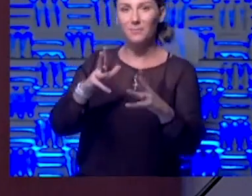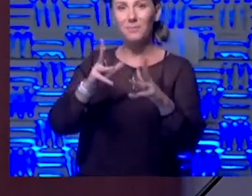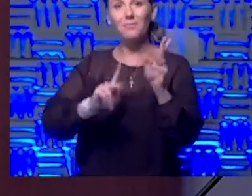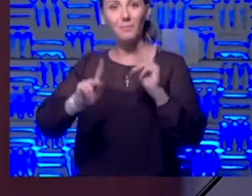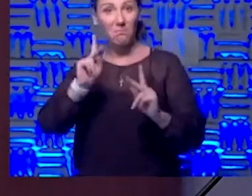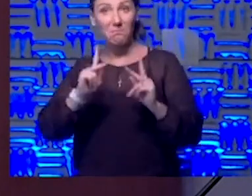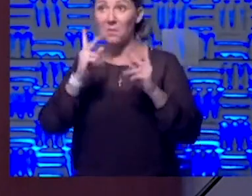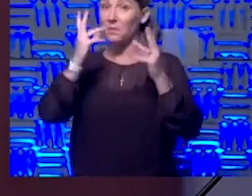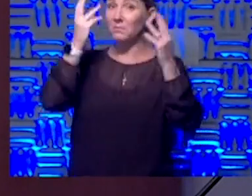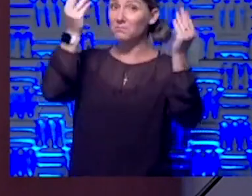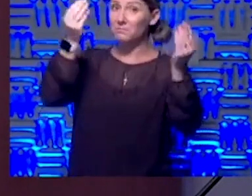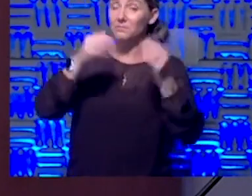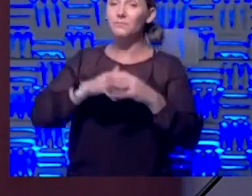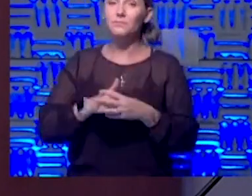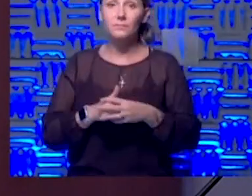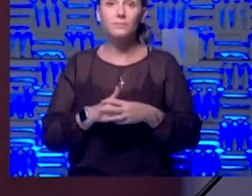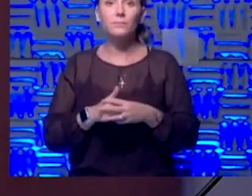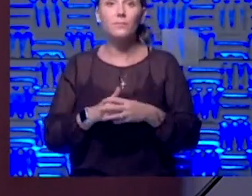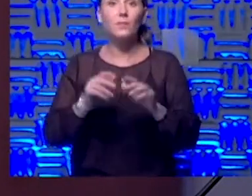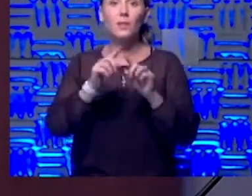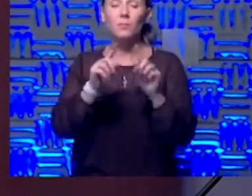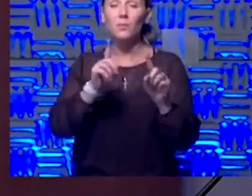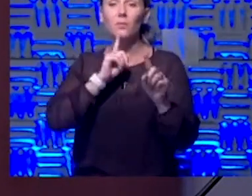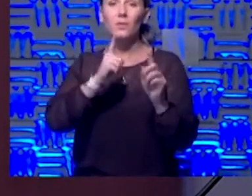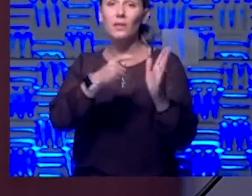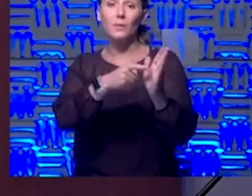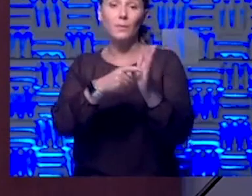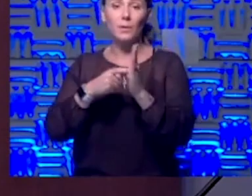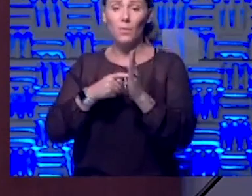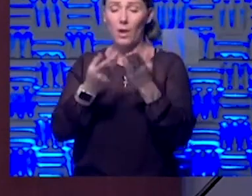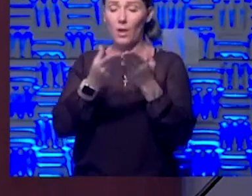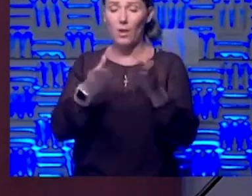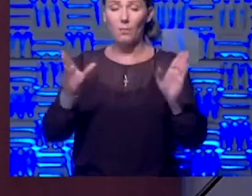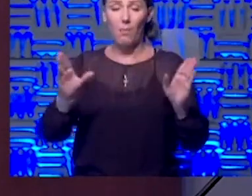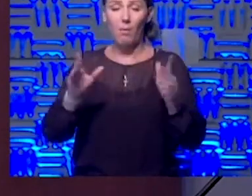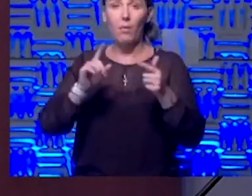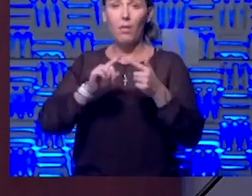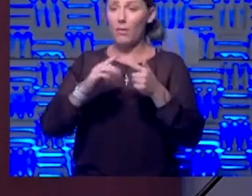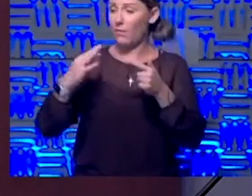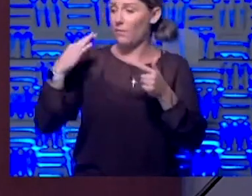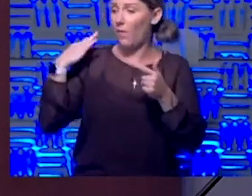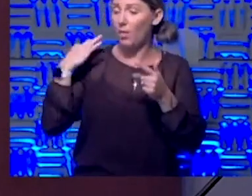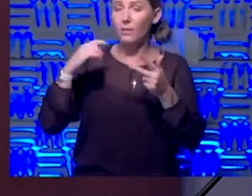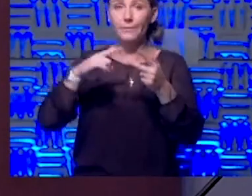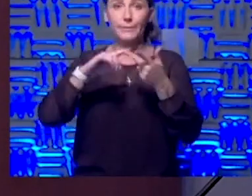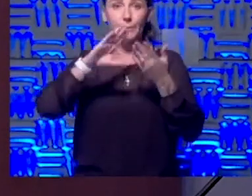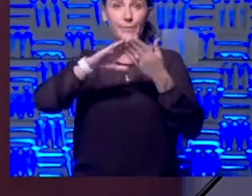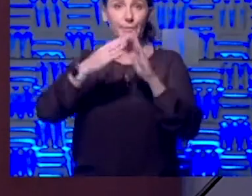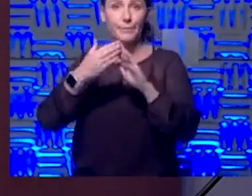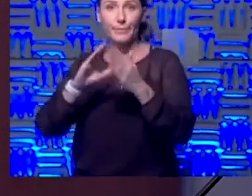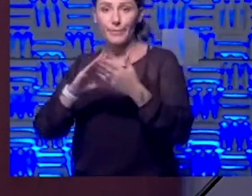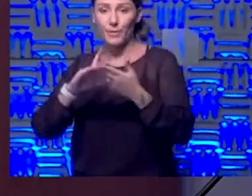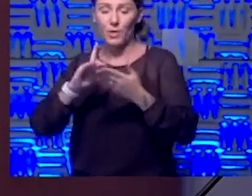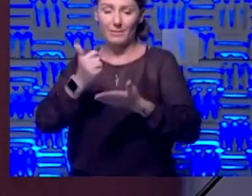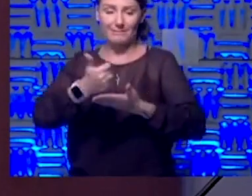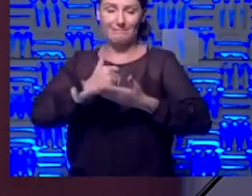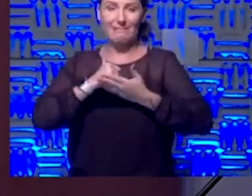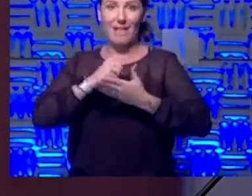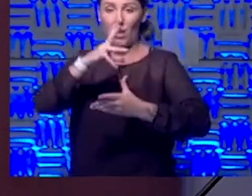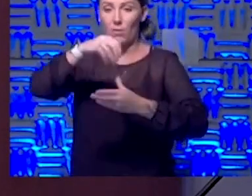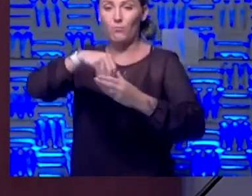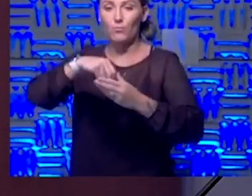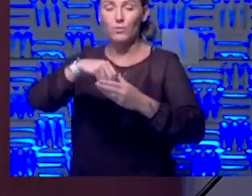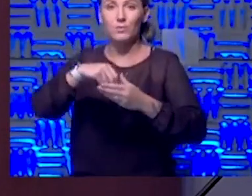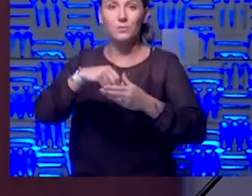but this is going to really require our public, our volunteers, our community to help us participate